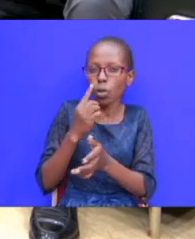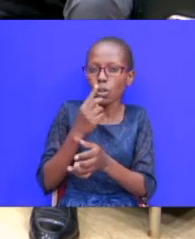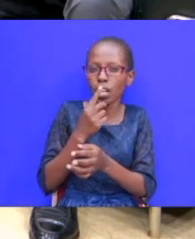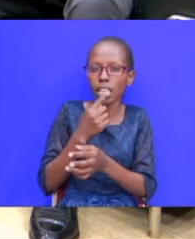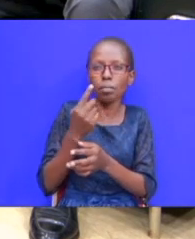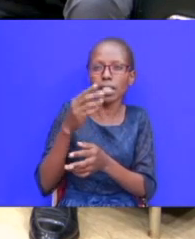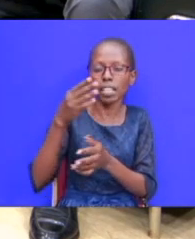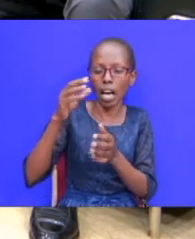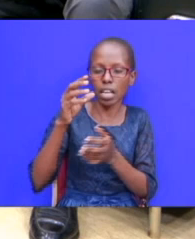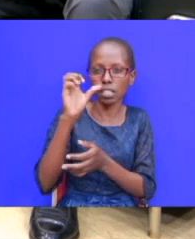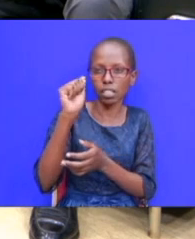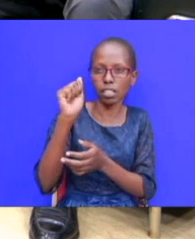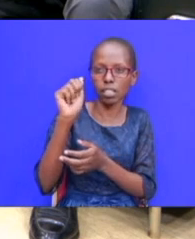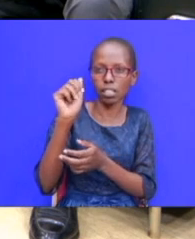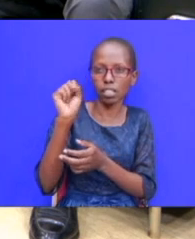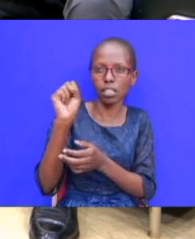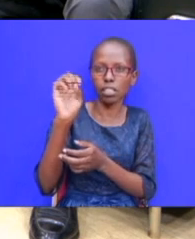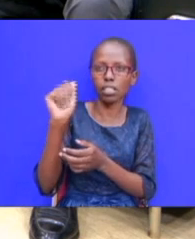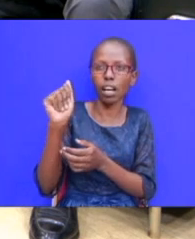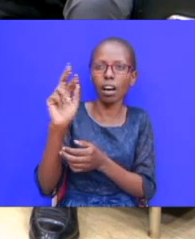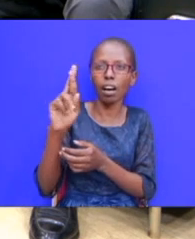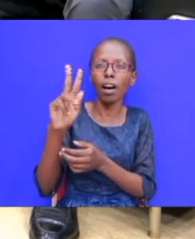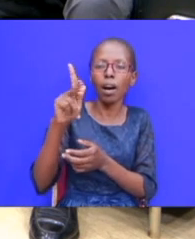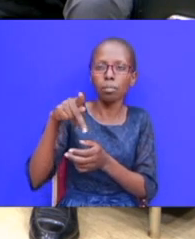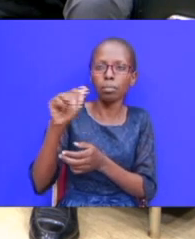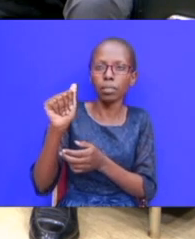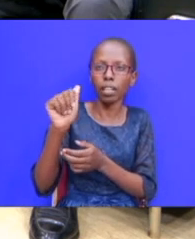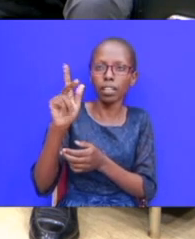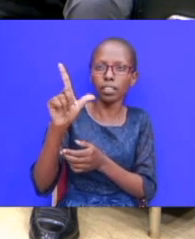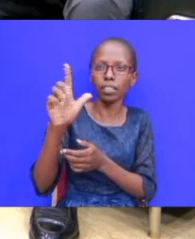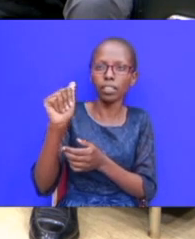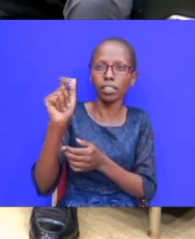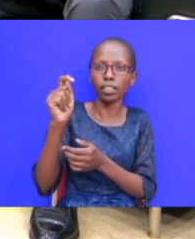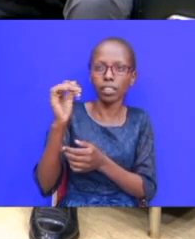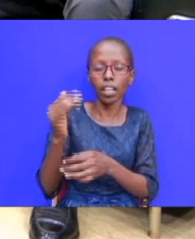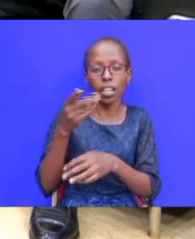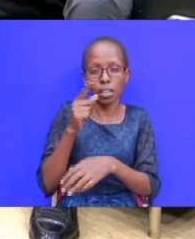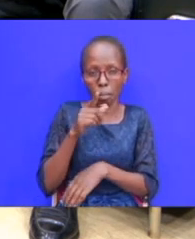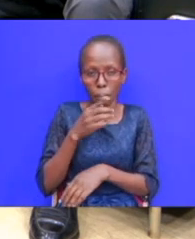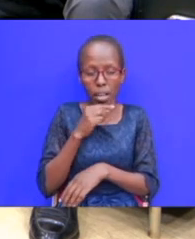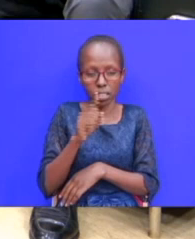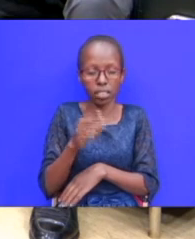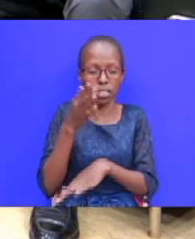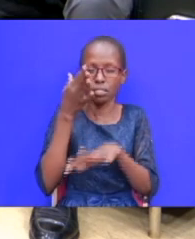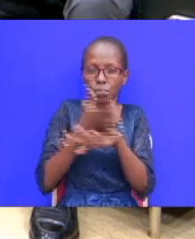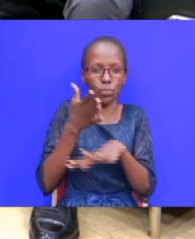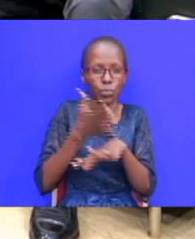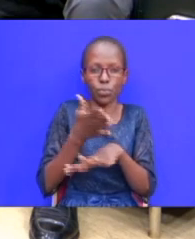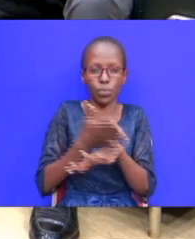a supplant you know and uh we rightly put it that a supplant is a con man supplant is a cheat